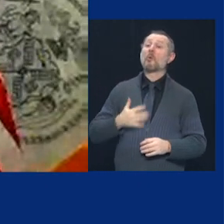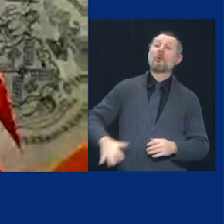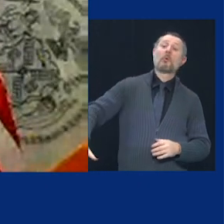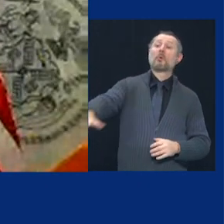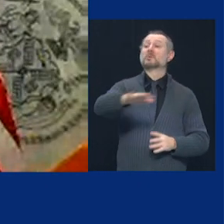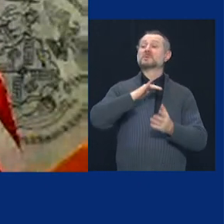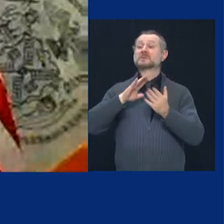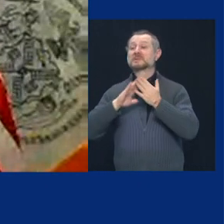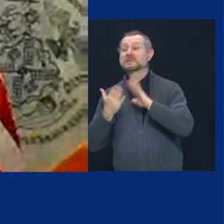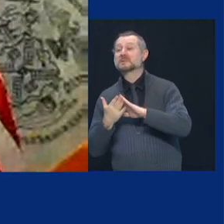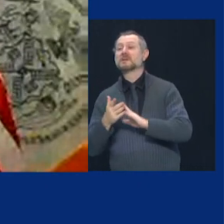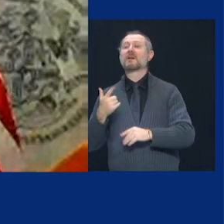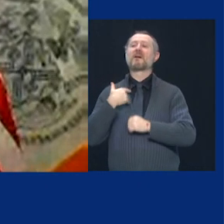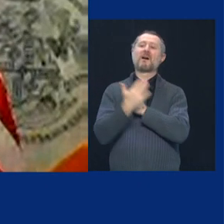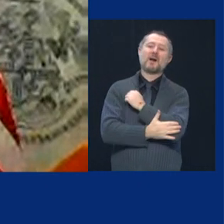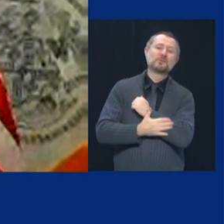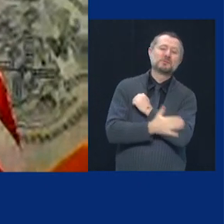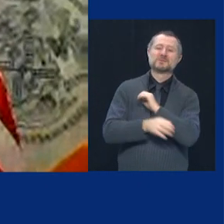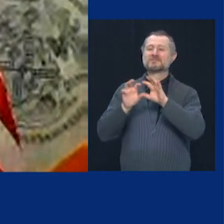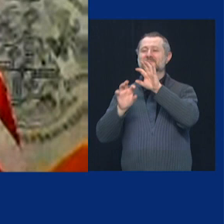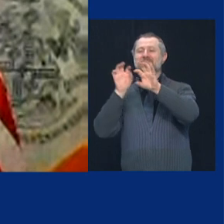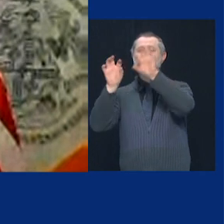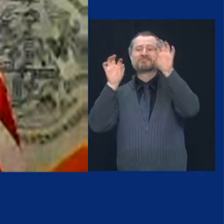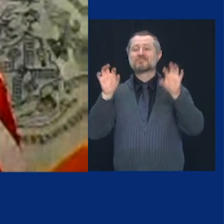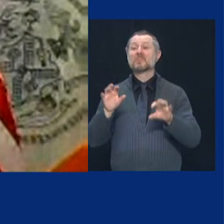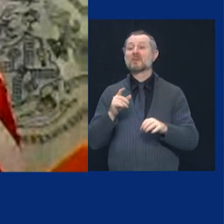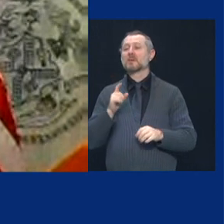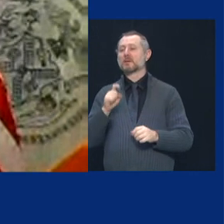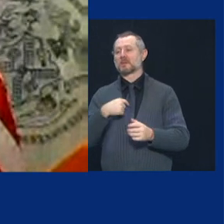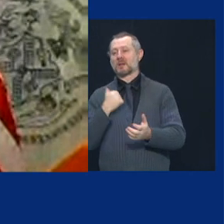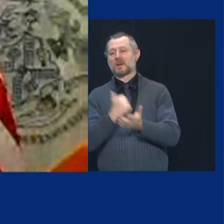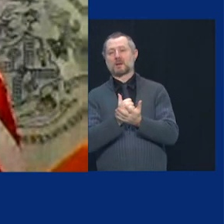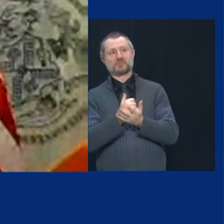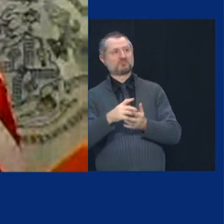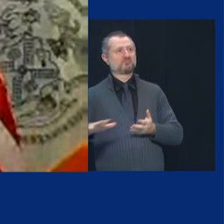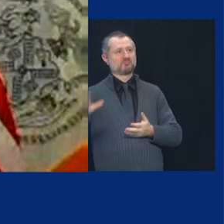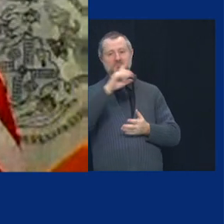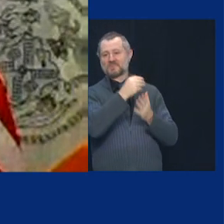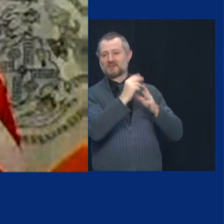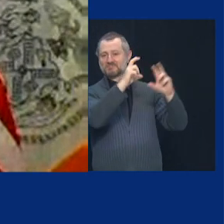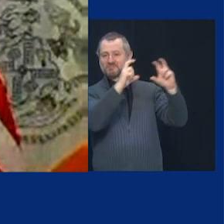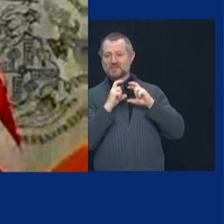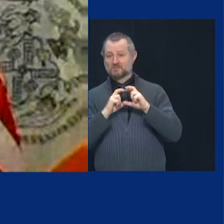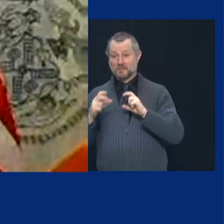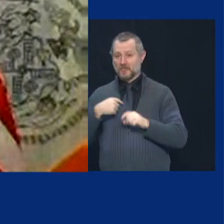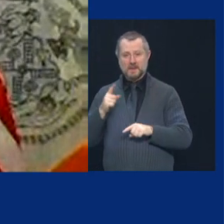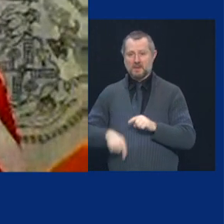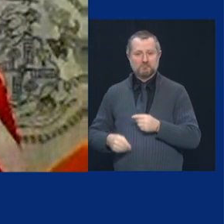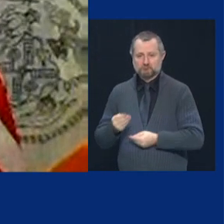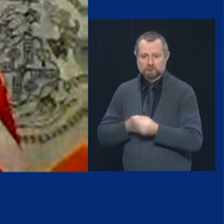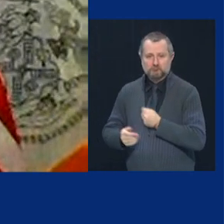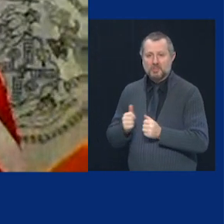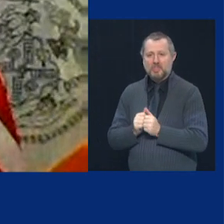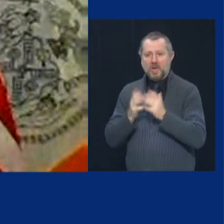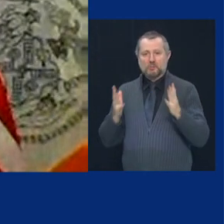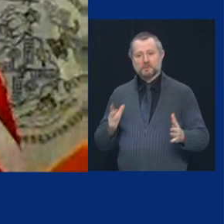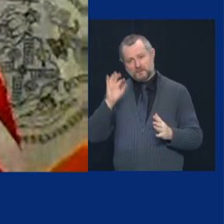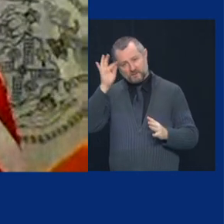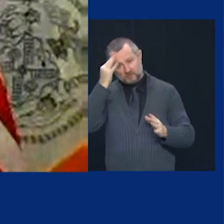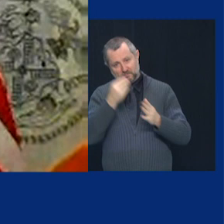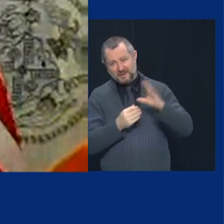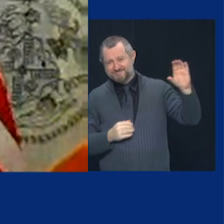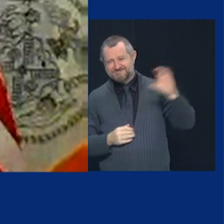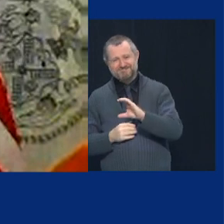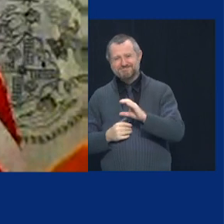in new york state we all need directly as well we will not be able to stay on our feet we will not be able to provide the services people